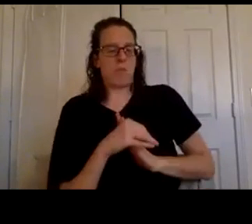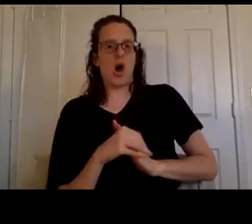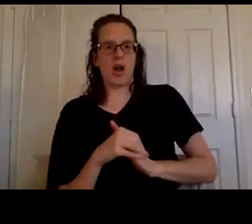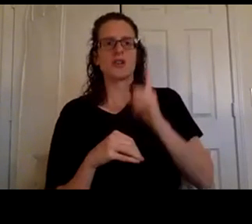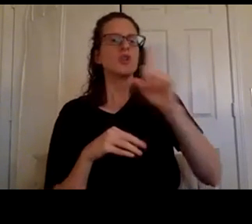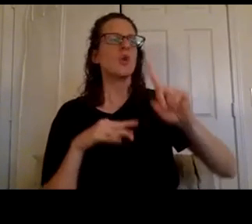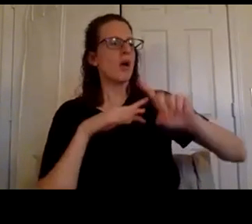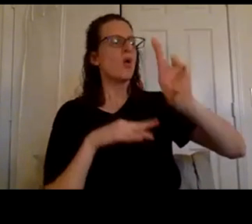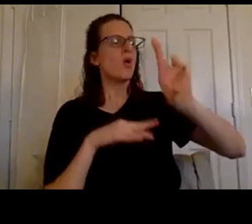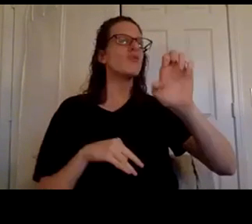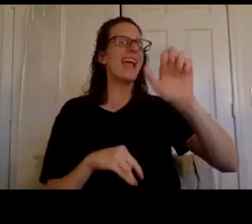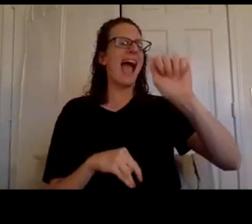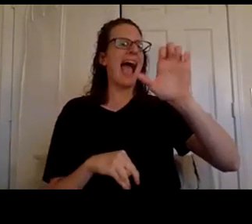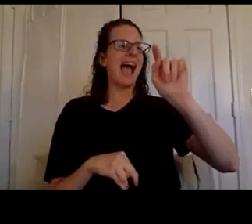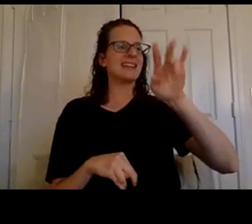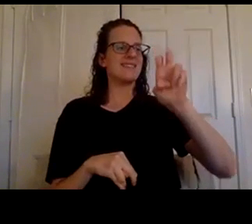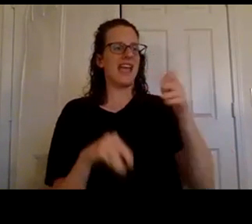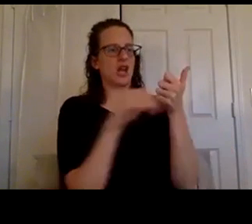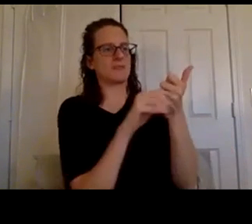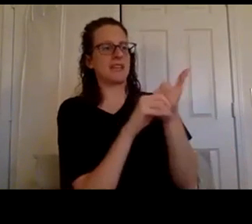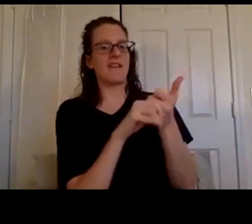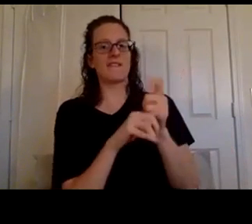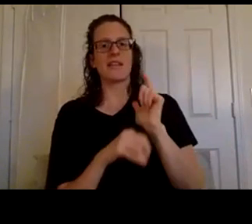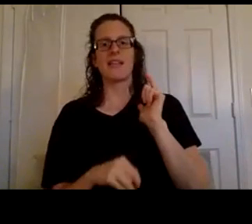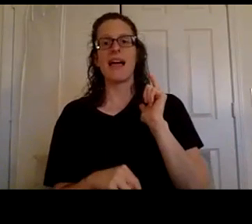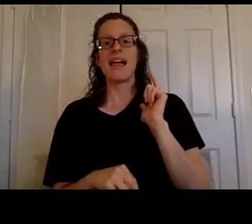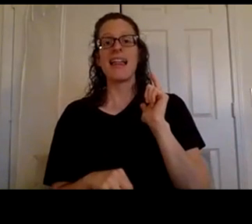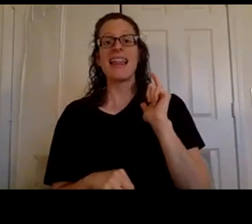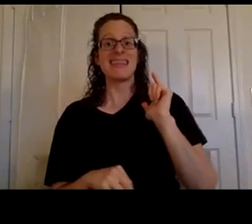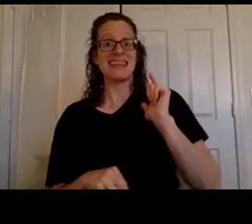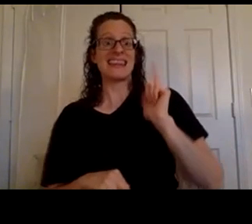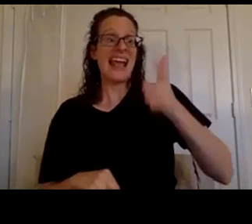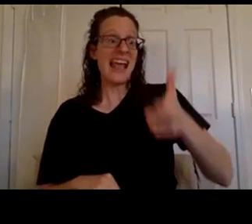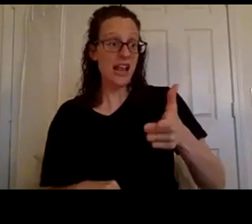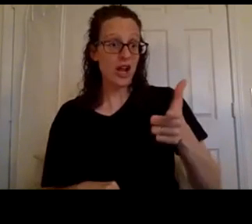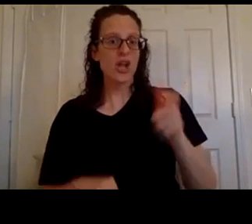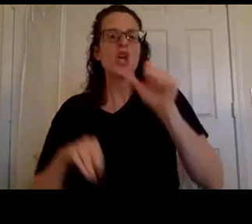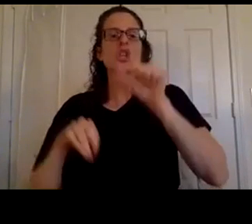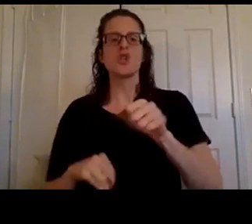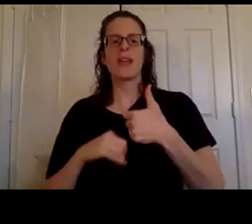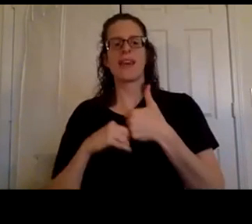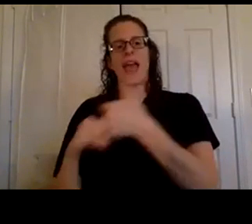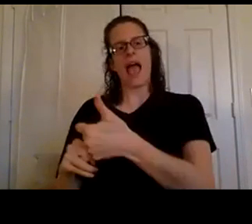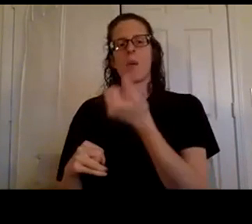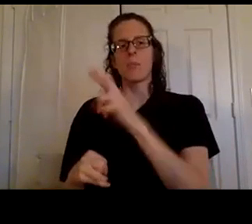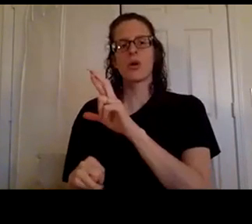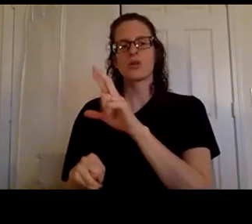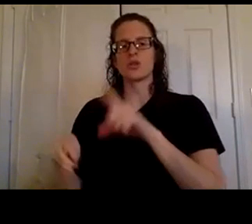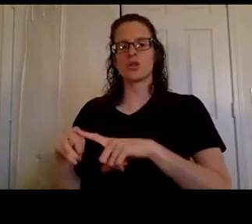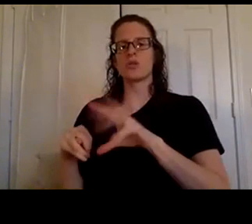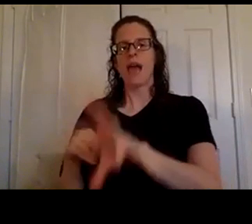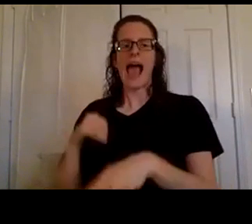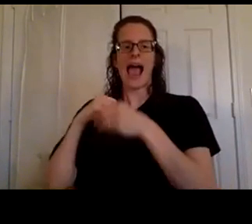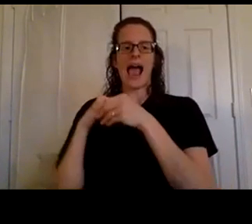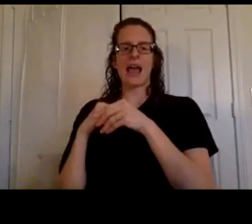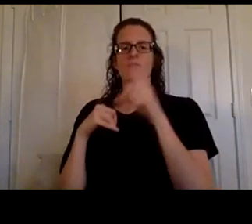um later you can help her yes later you will be able to help her do things with her member number and